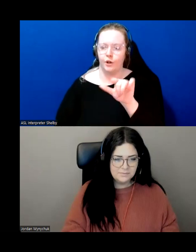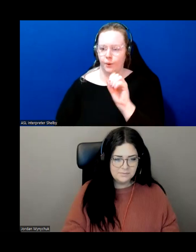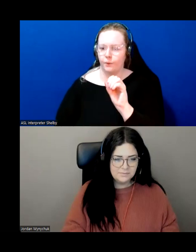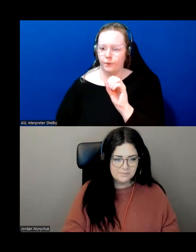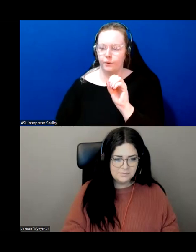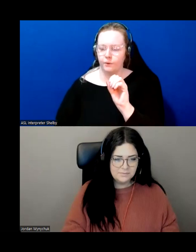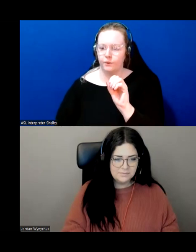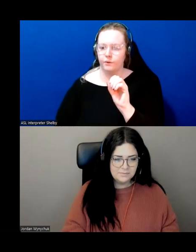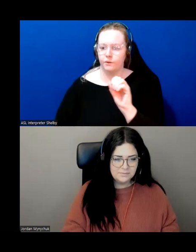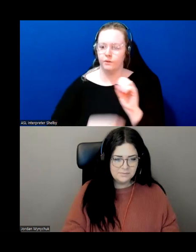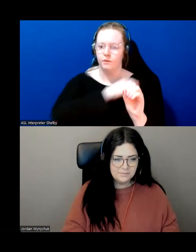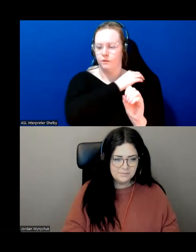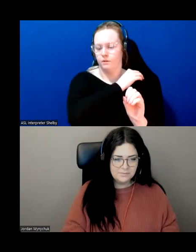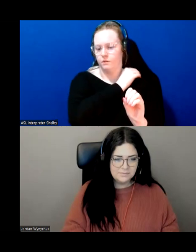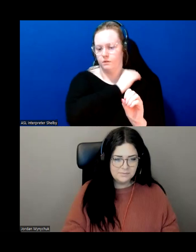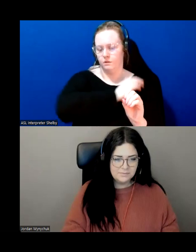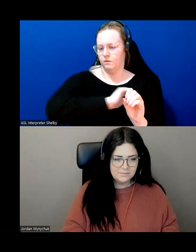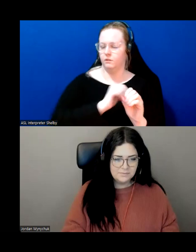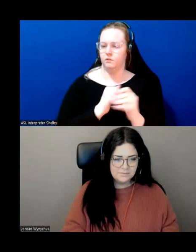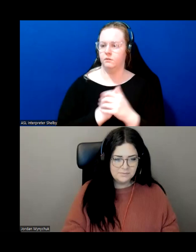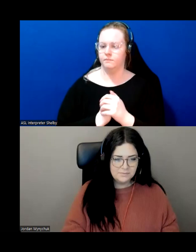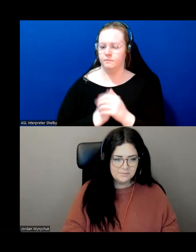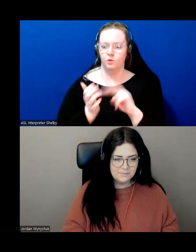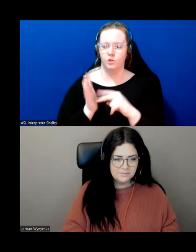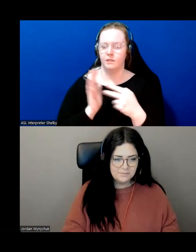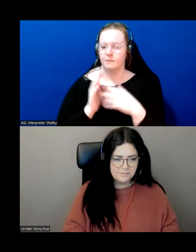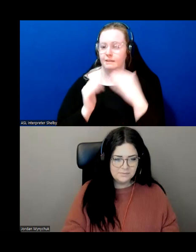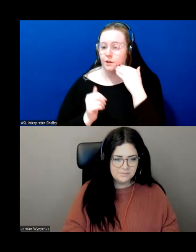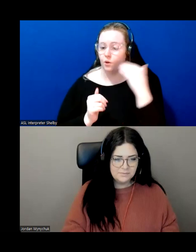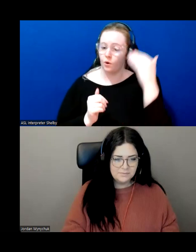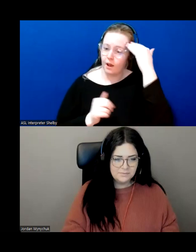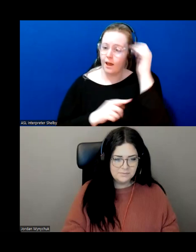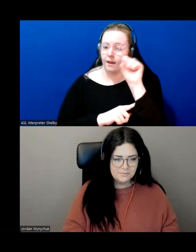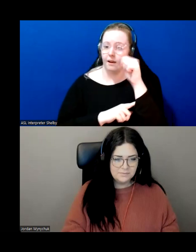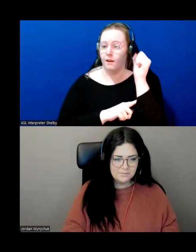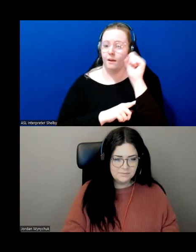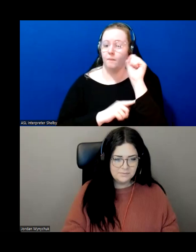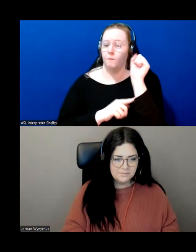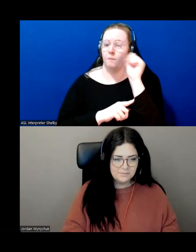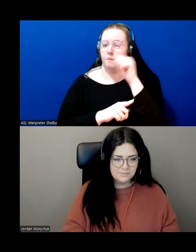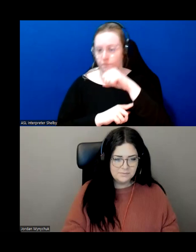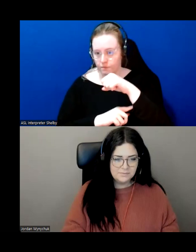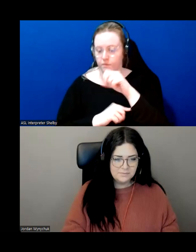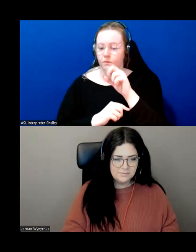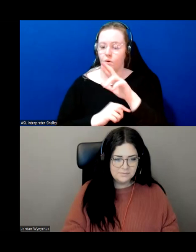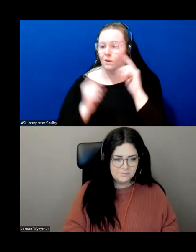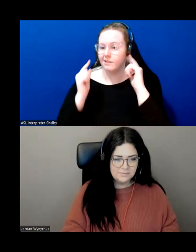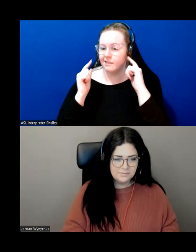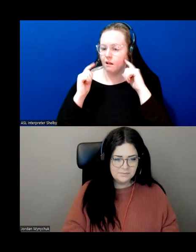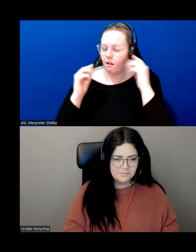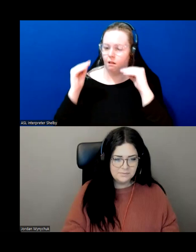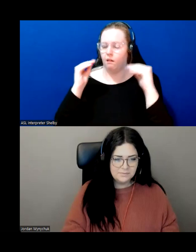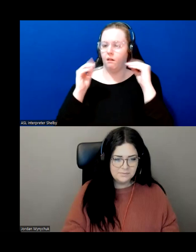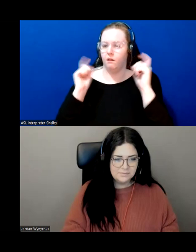that's that's just uh head movement and uh your inner ear crystals shift uh to another section of the